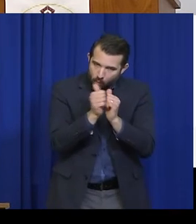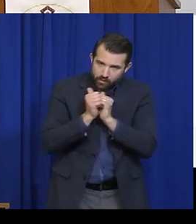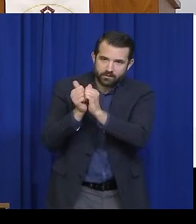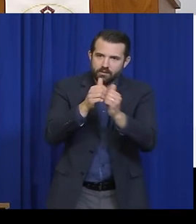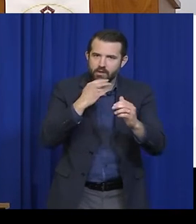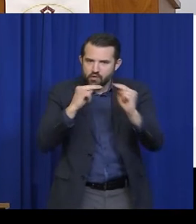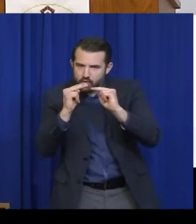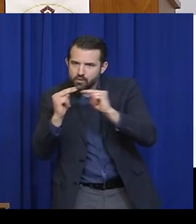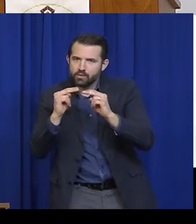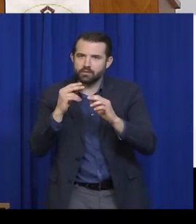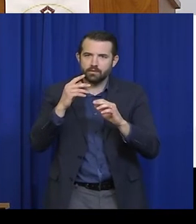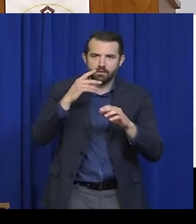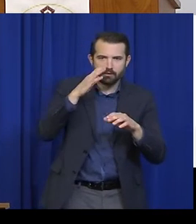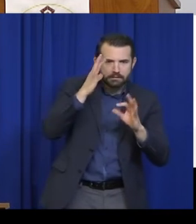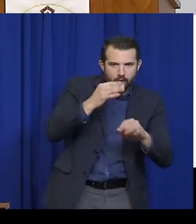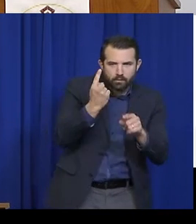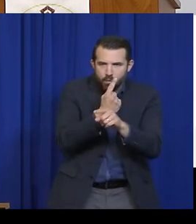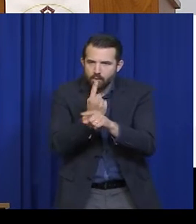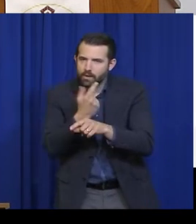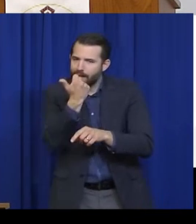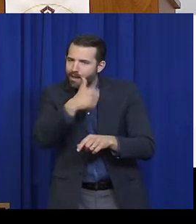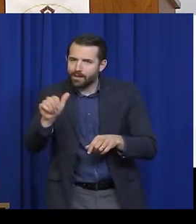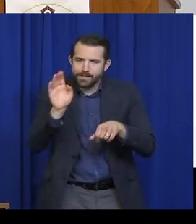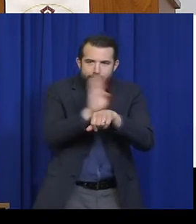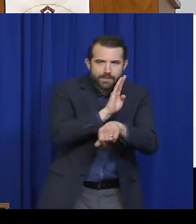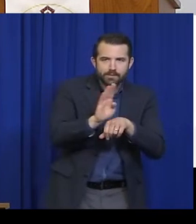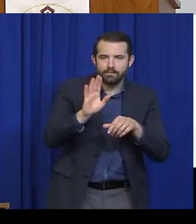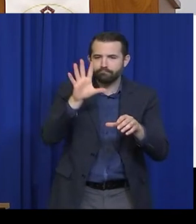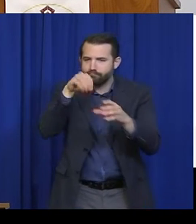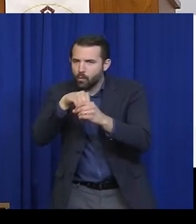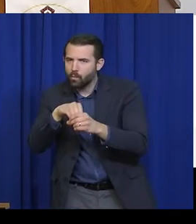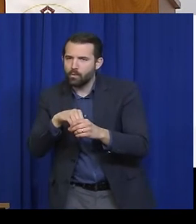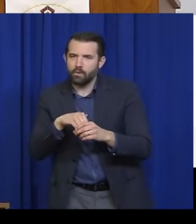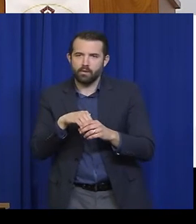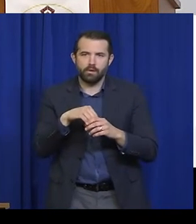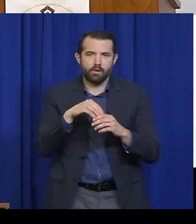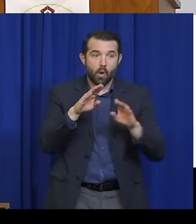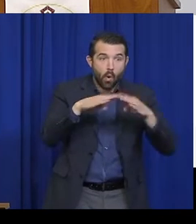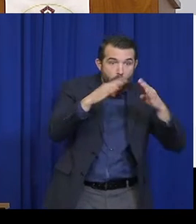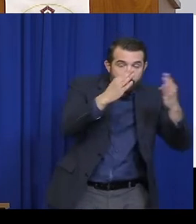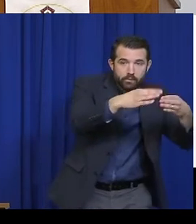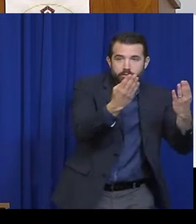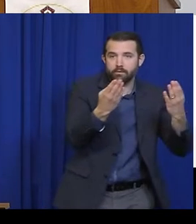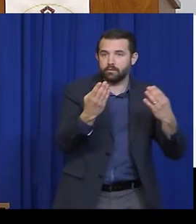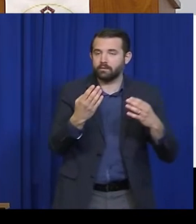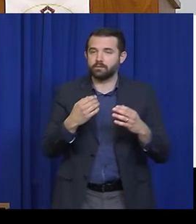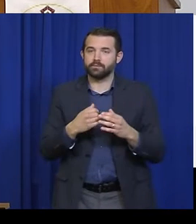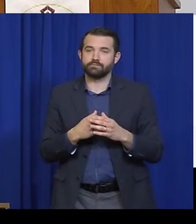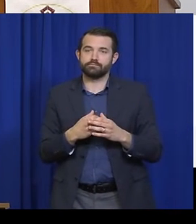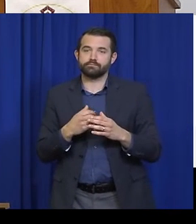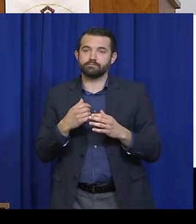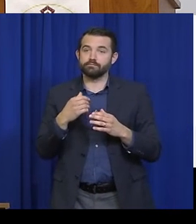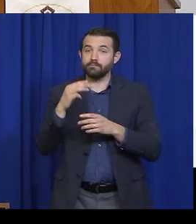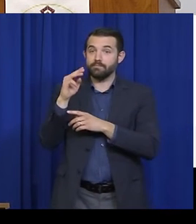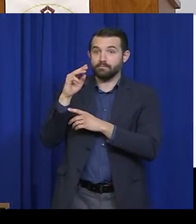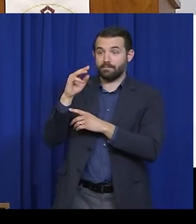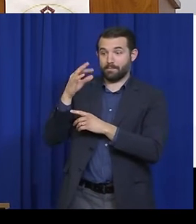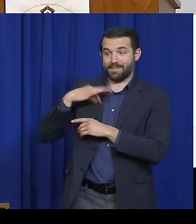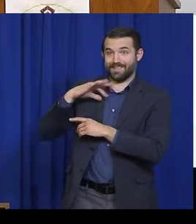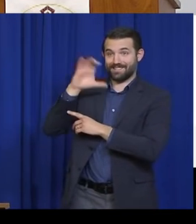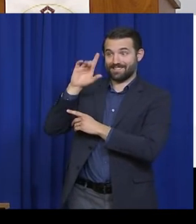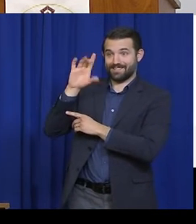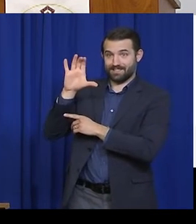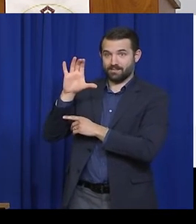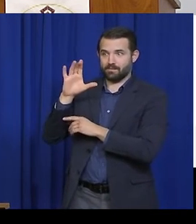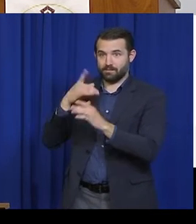If the Maine CDC detects any resurgence of the virus, we will move quickly to halt progression through the